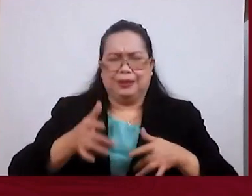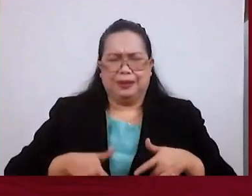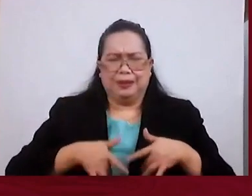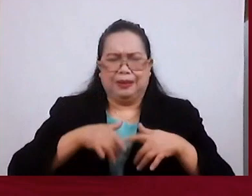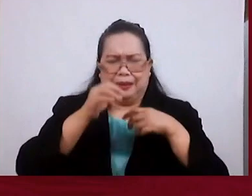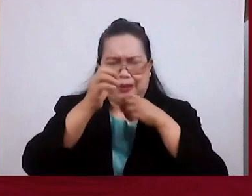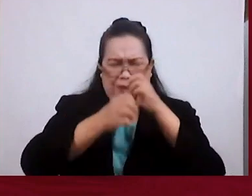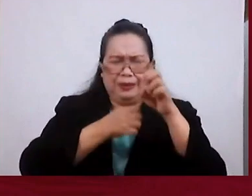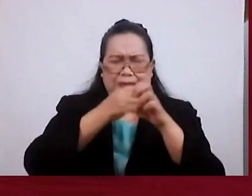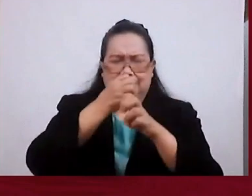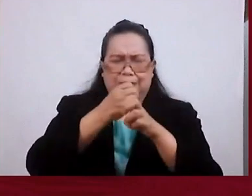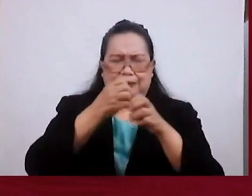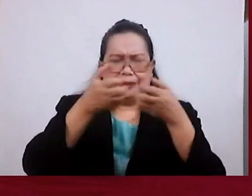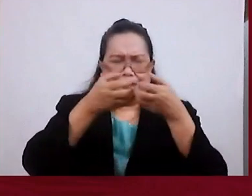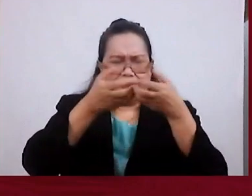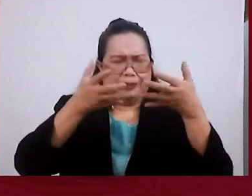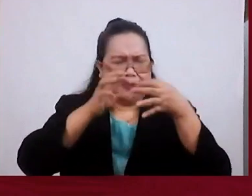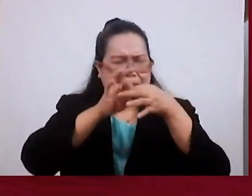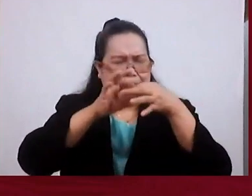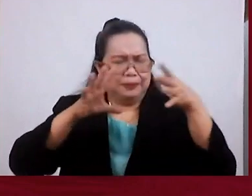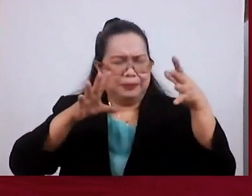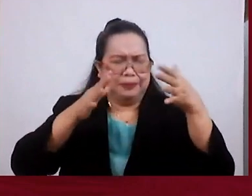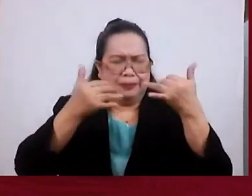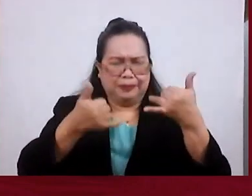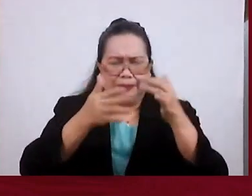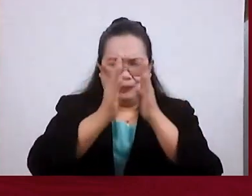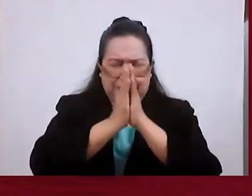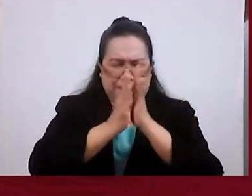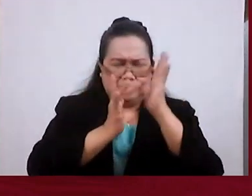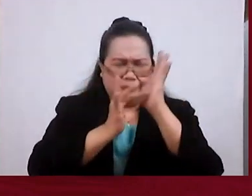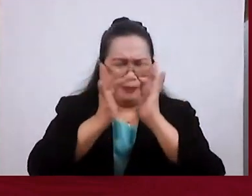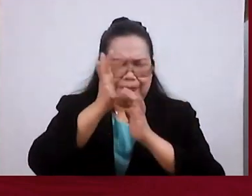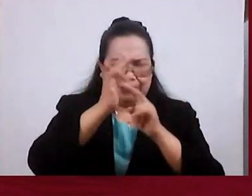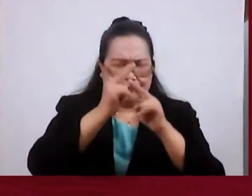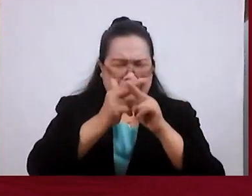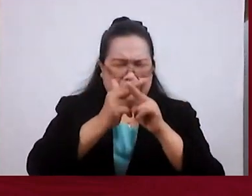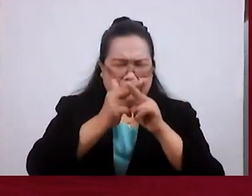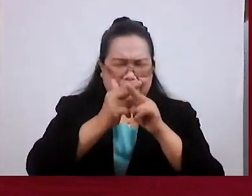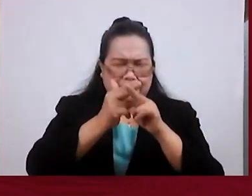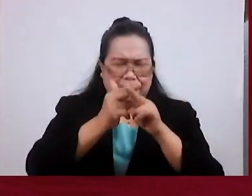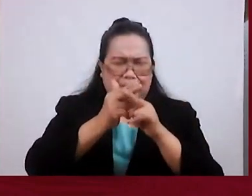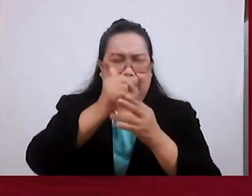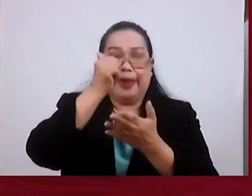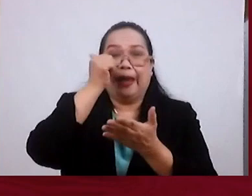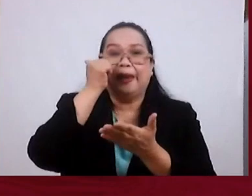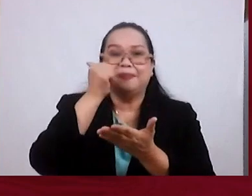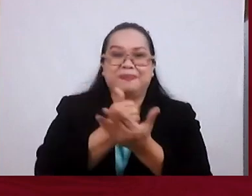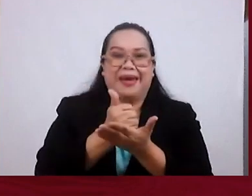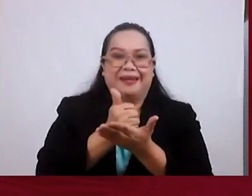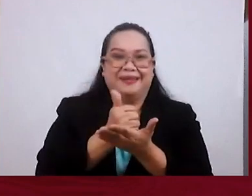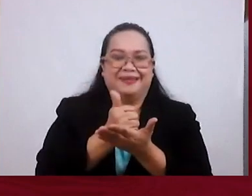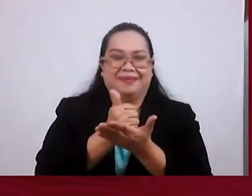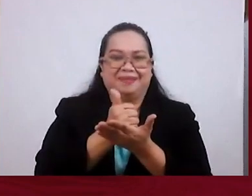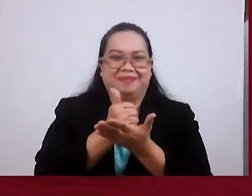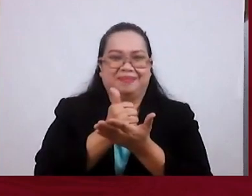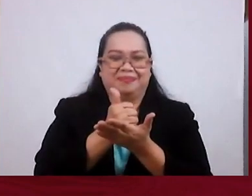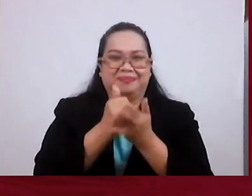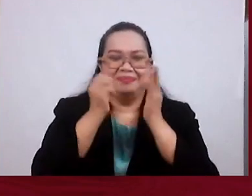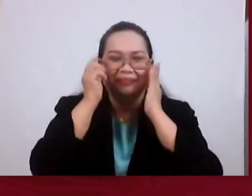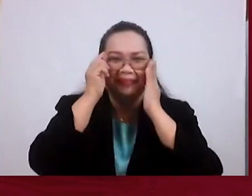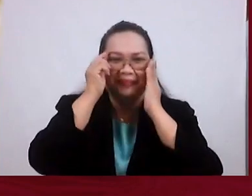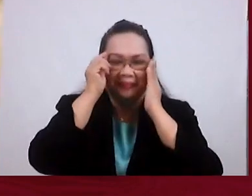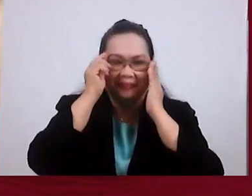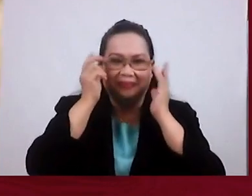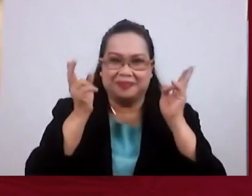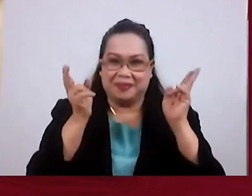after earth apart from Him. We ask this in Jesus' name. Amen. A very